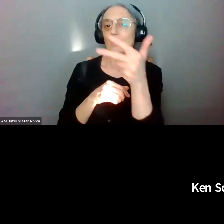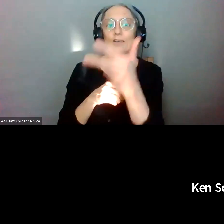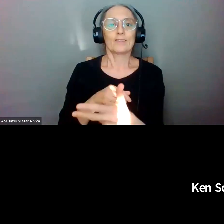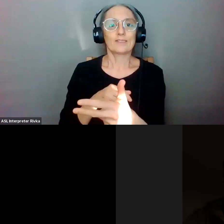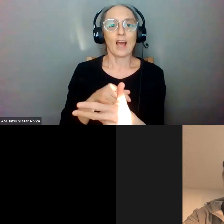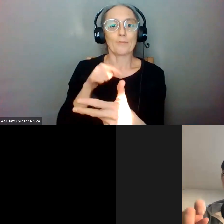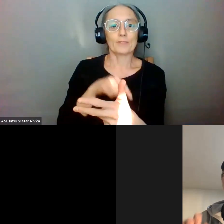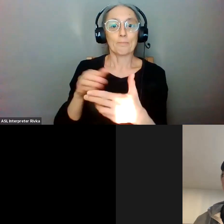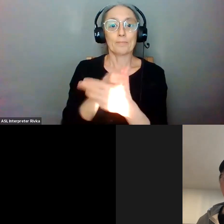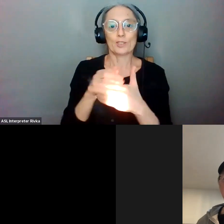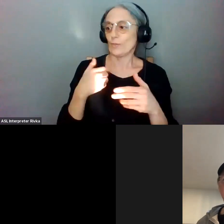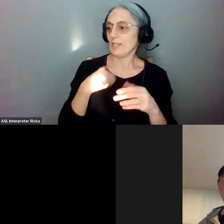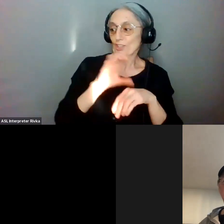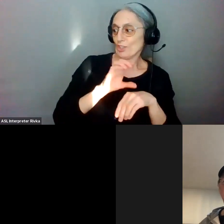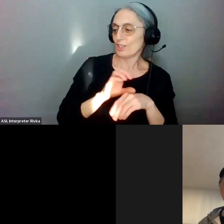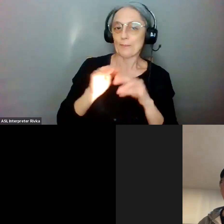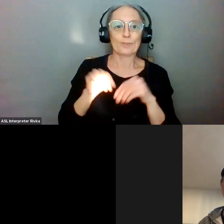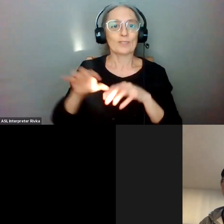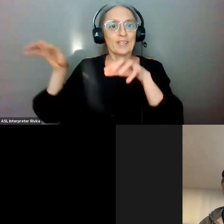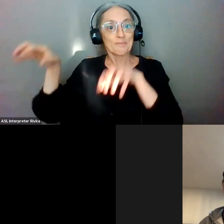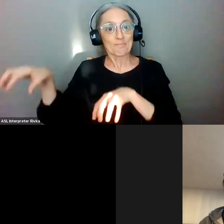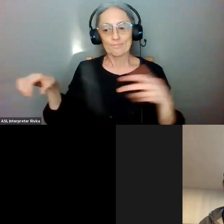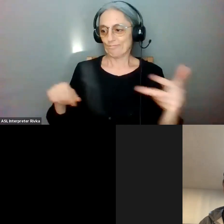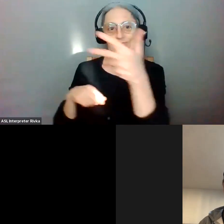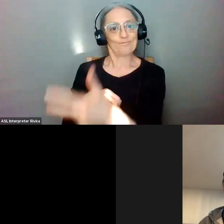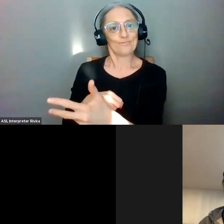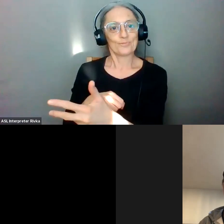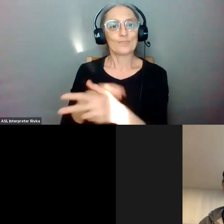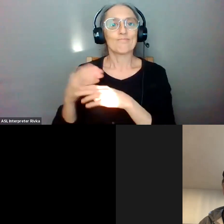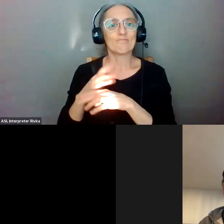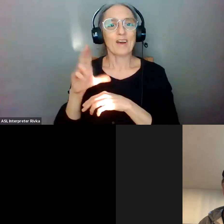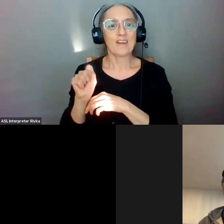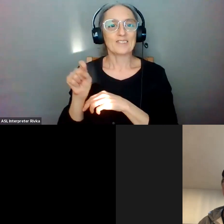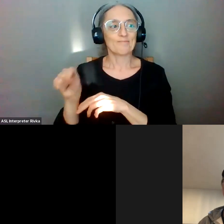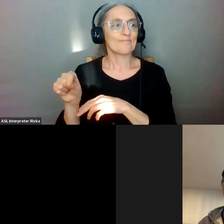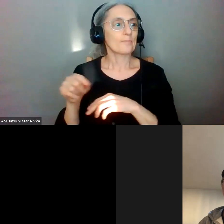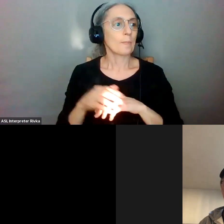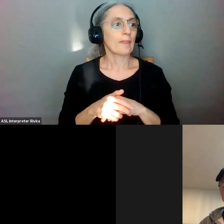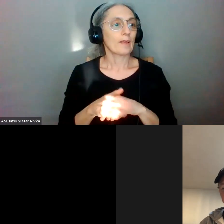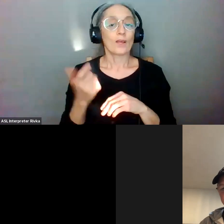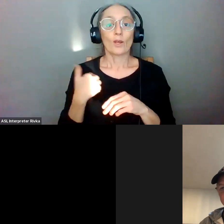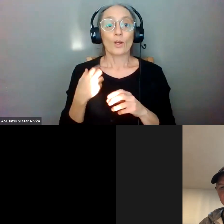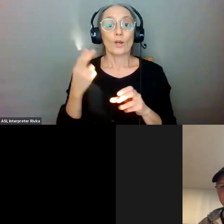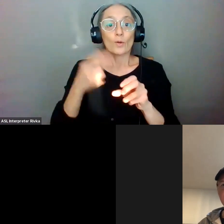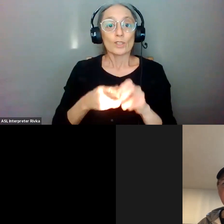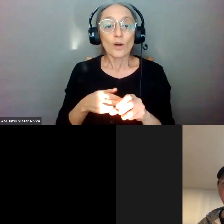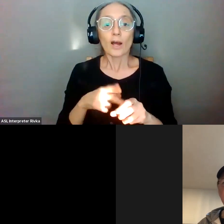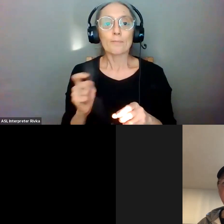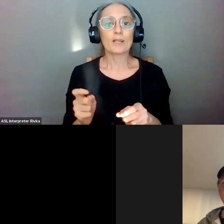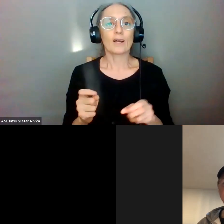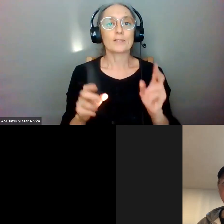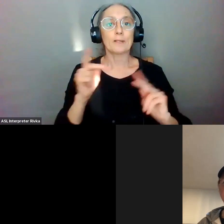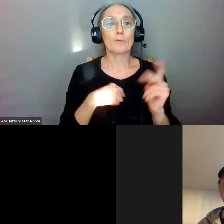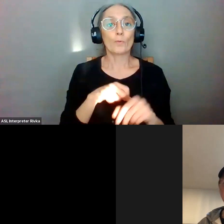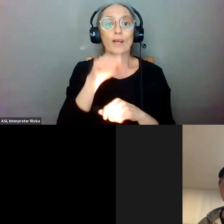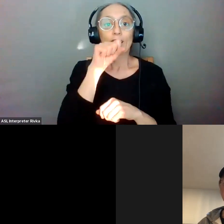and the museum and we are here because people that we love and people that we serve